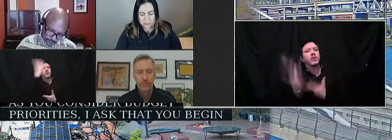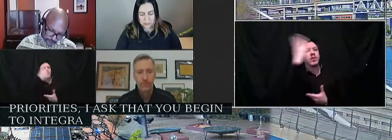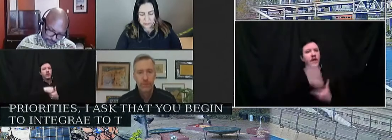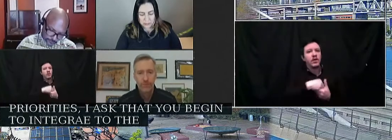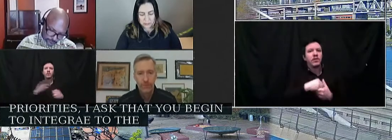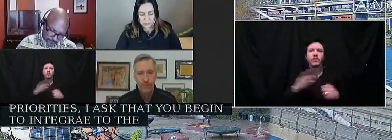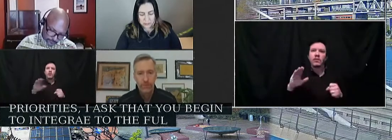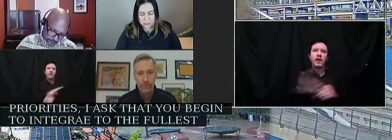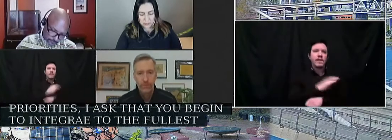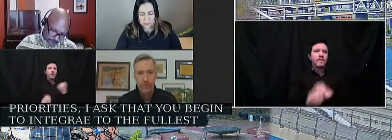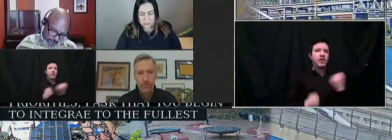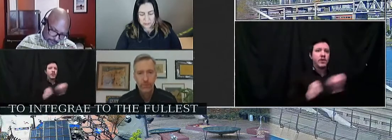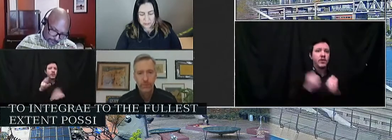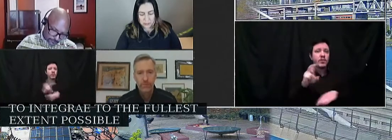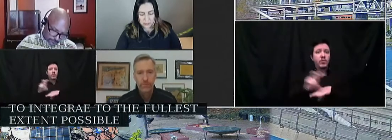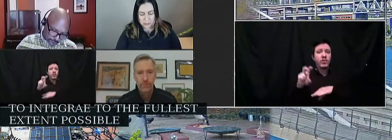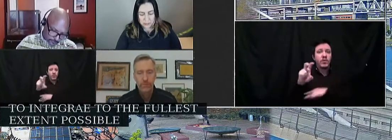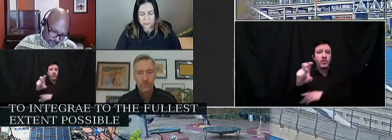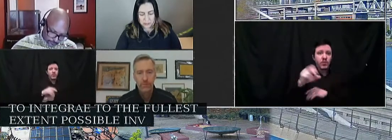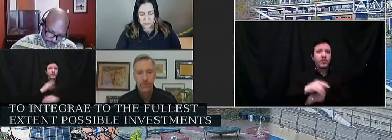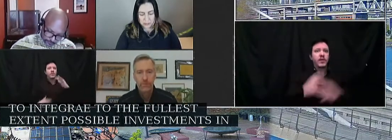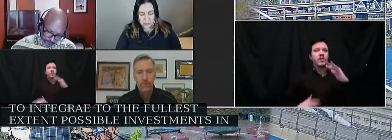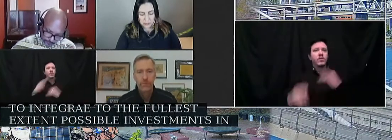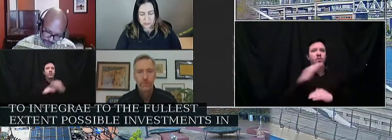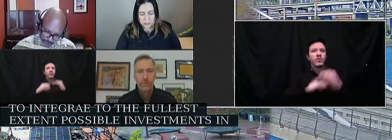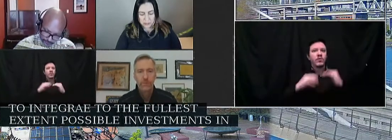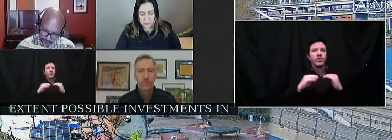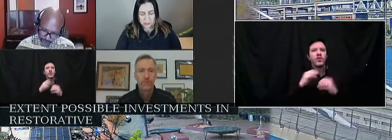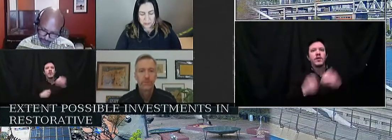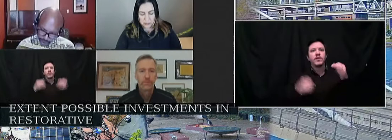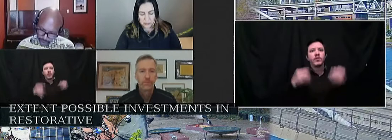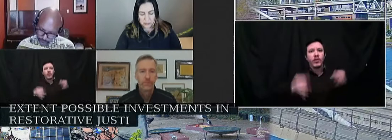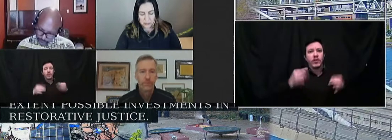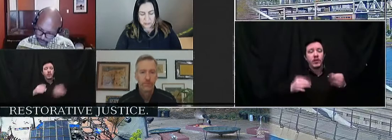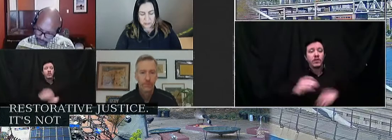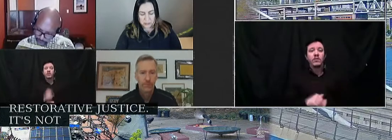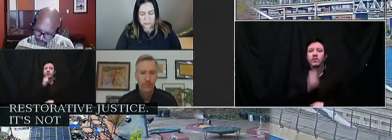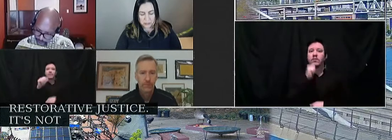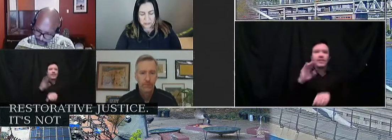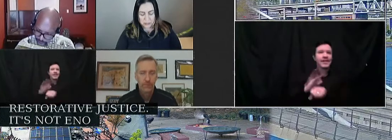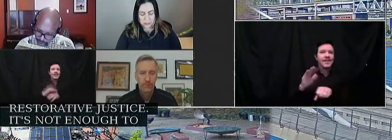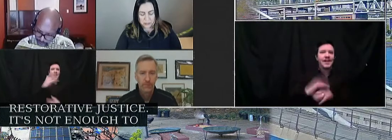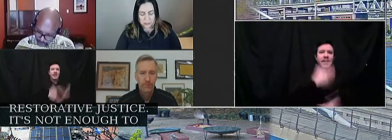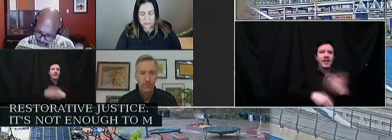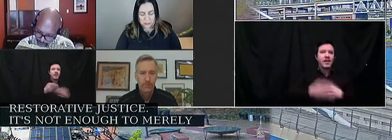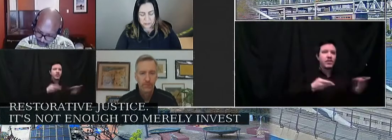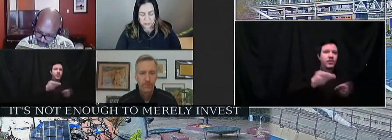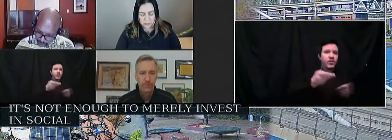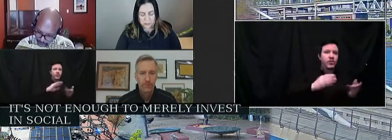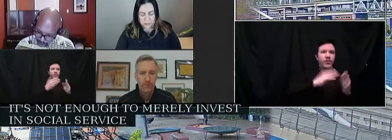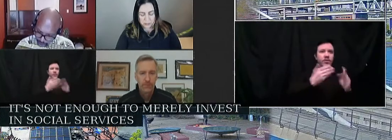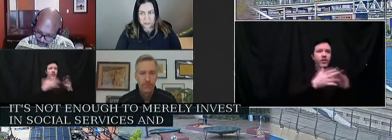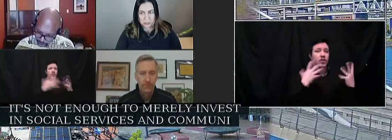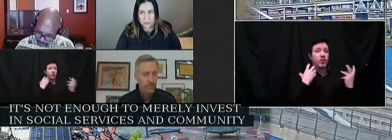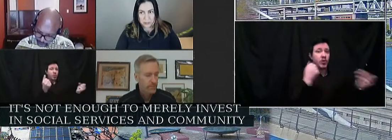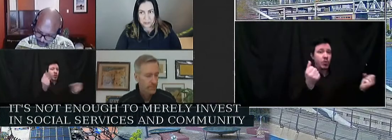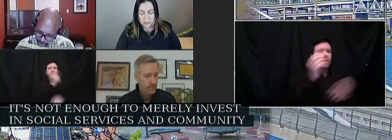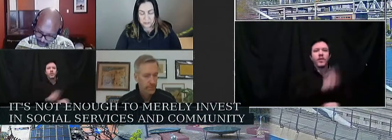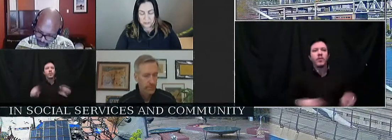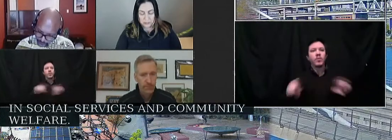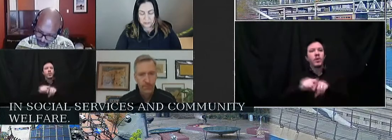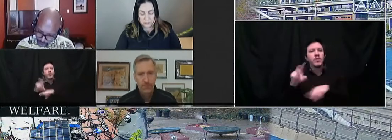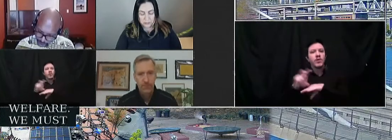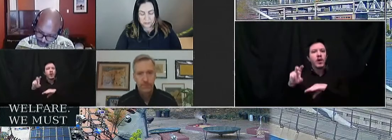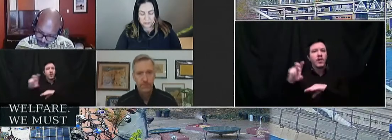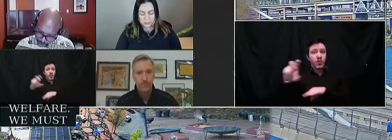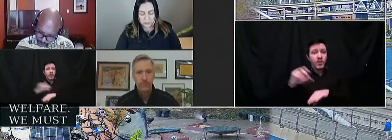possible investments in restorative justice. It is not enough to merely invest in social services and community welfare. We must also invest in